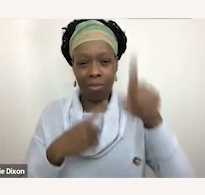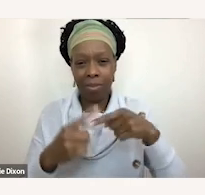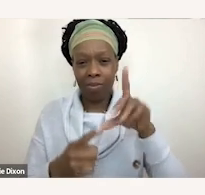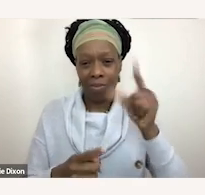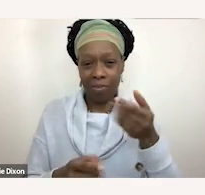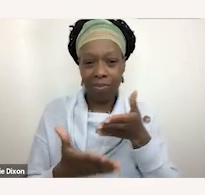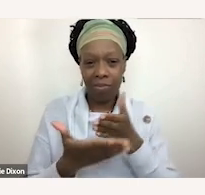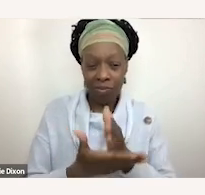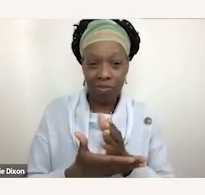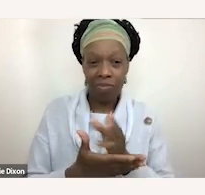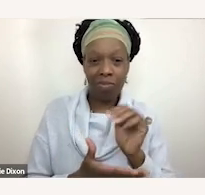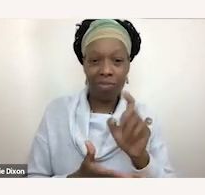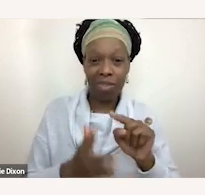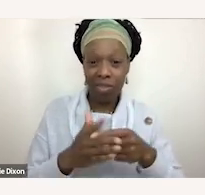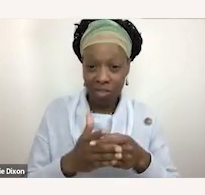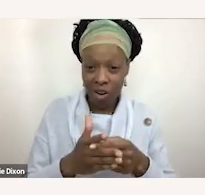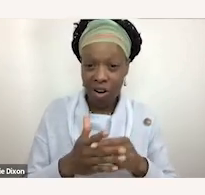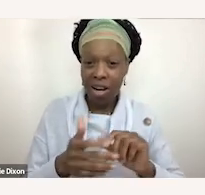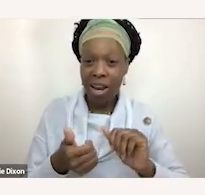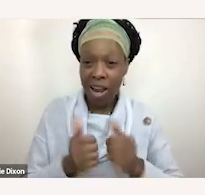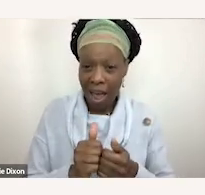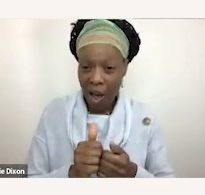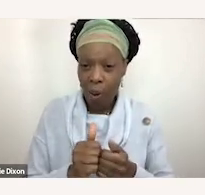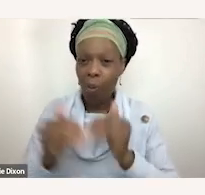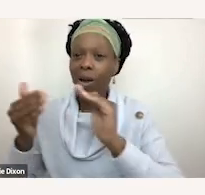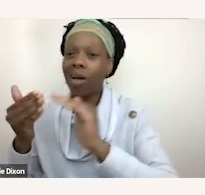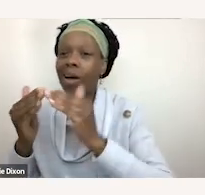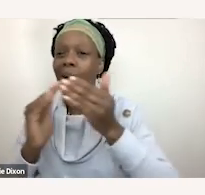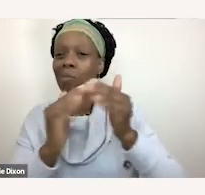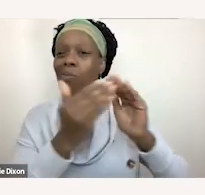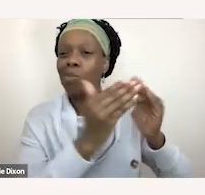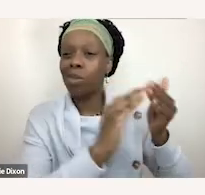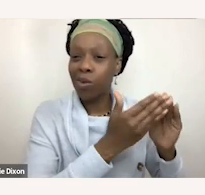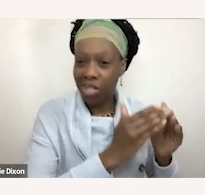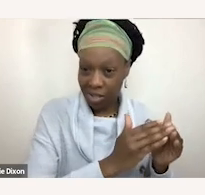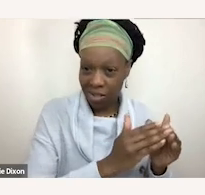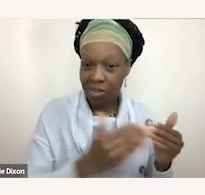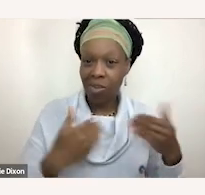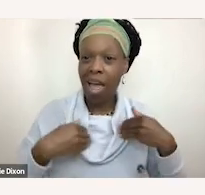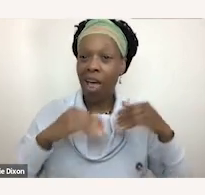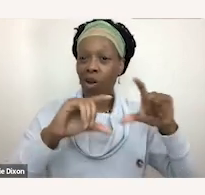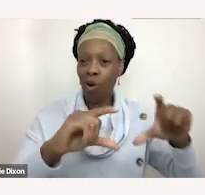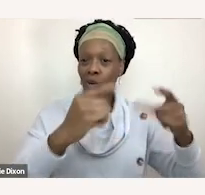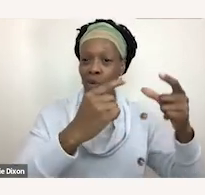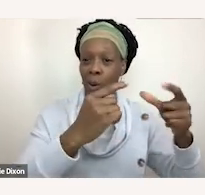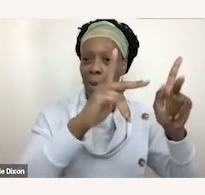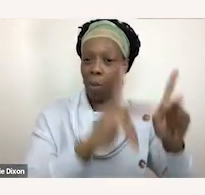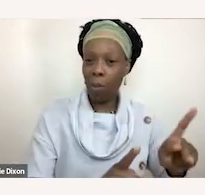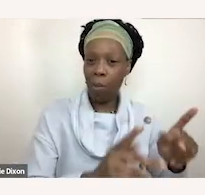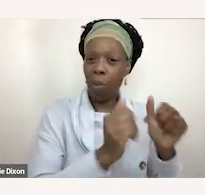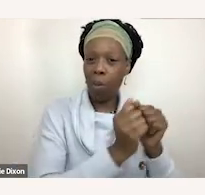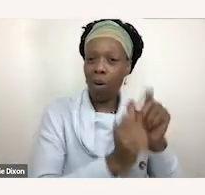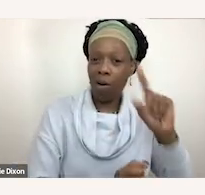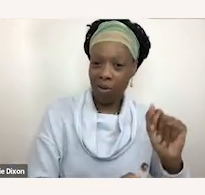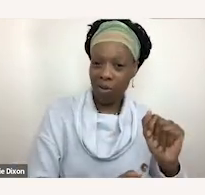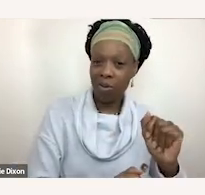really started and came together because of community and it was a group of um people with disabilities who came together